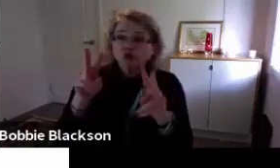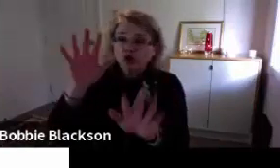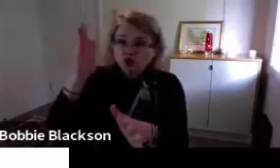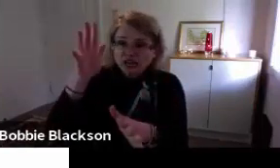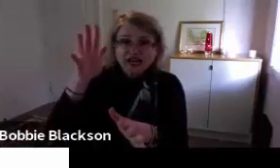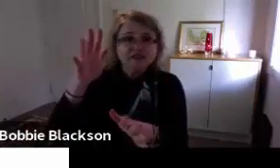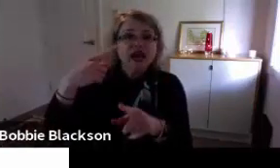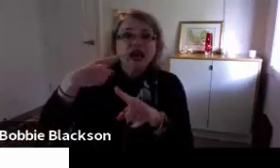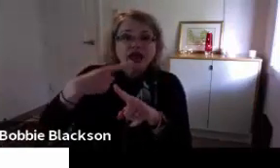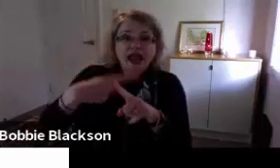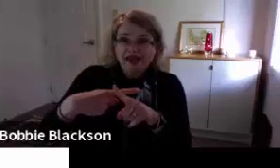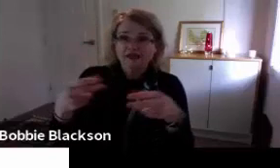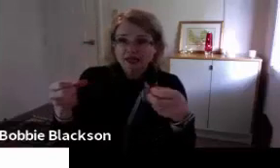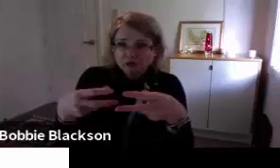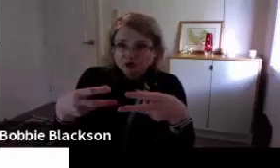Okay.